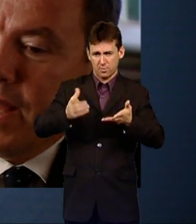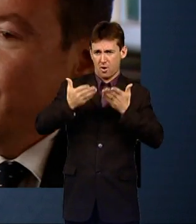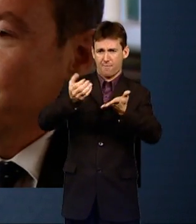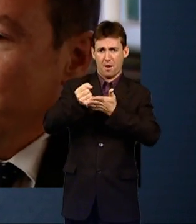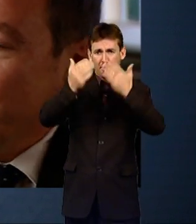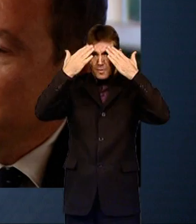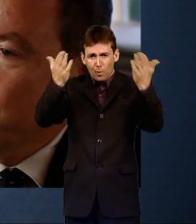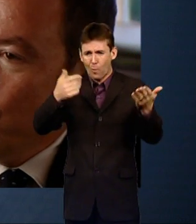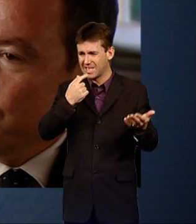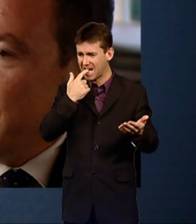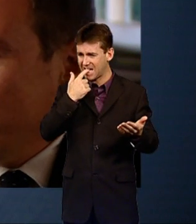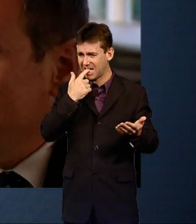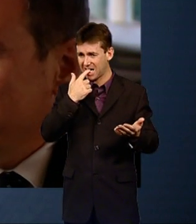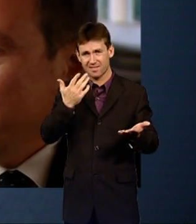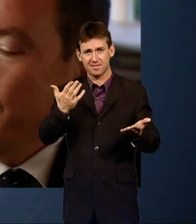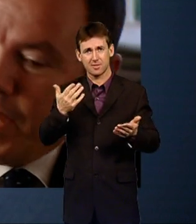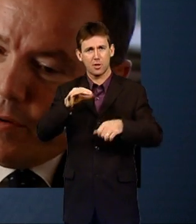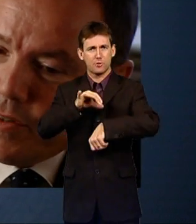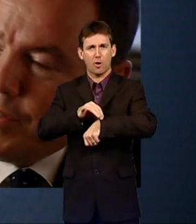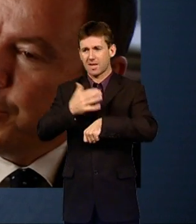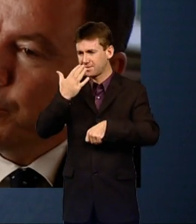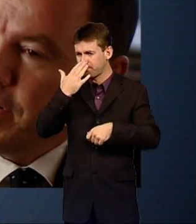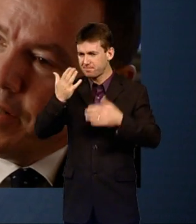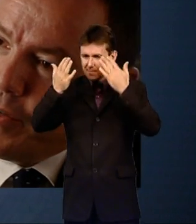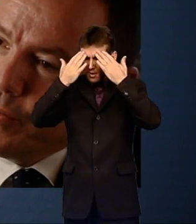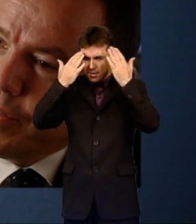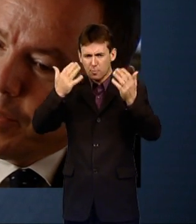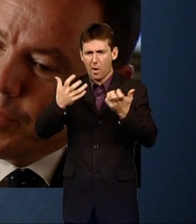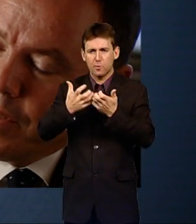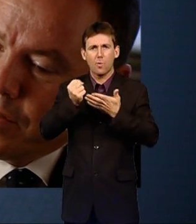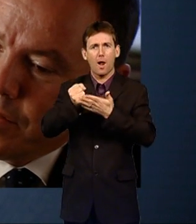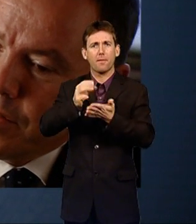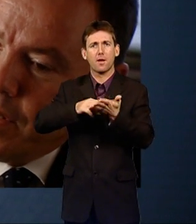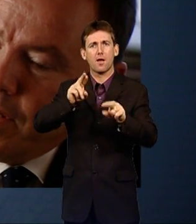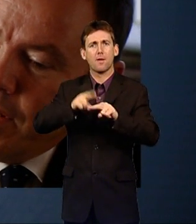they haven't got the right supports to help parents and children in difficult circumstances.